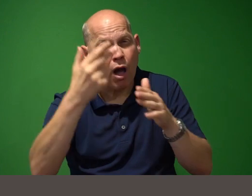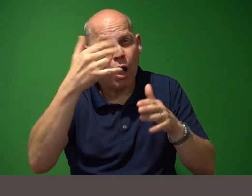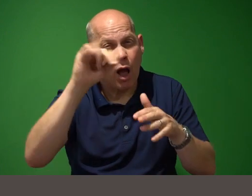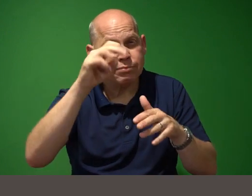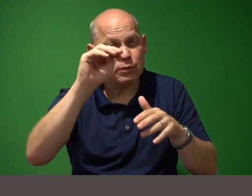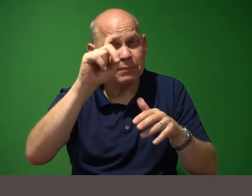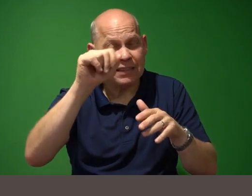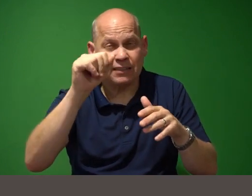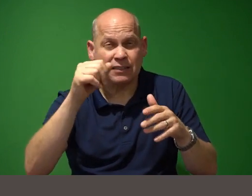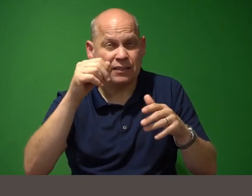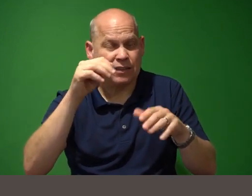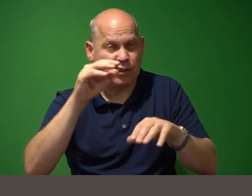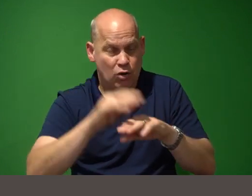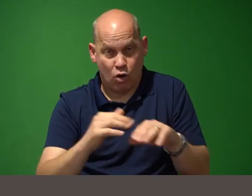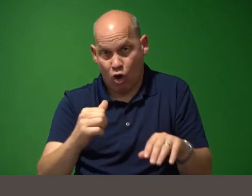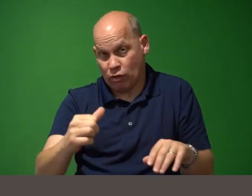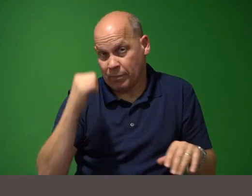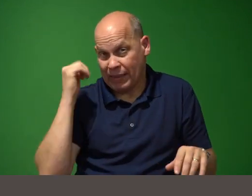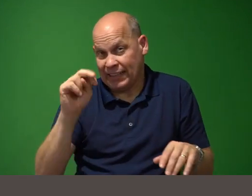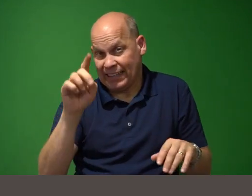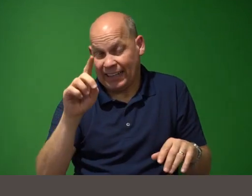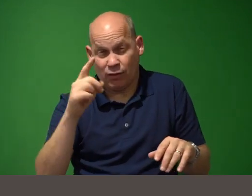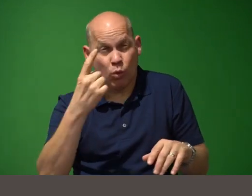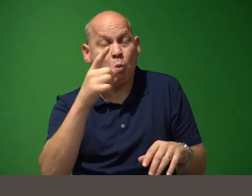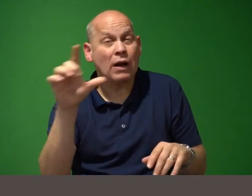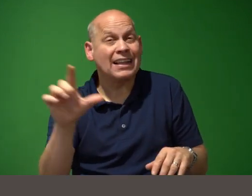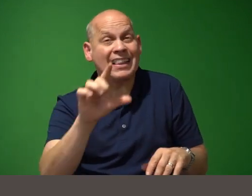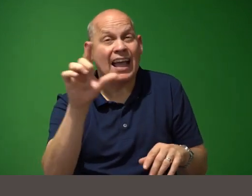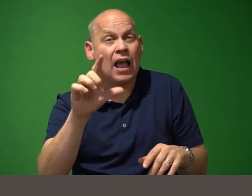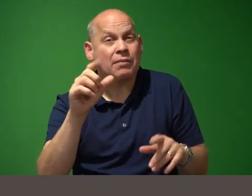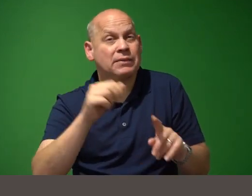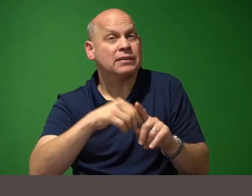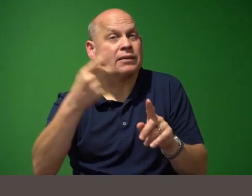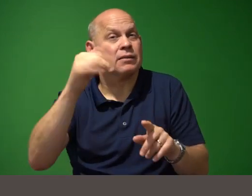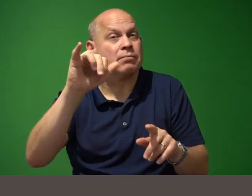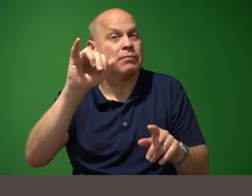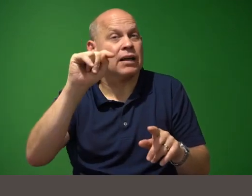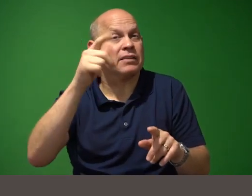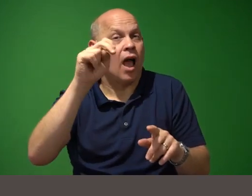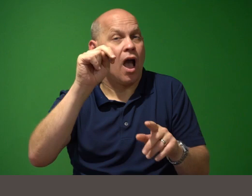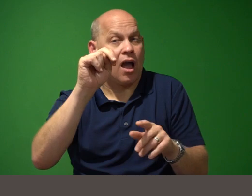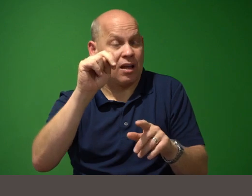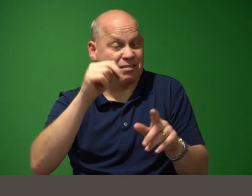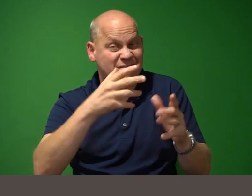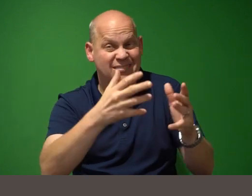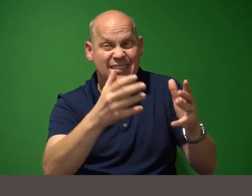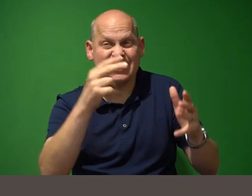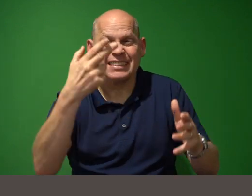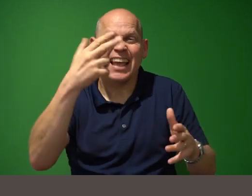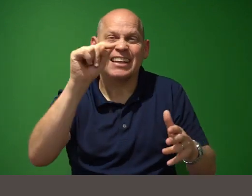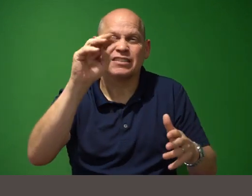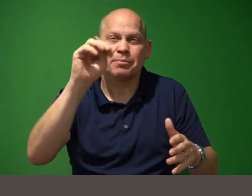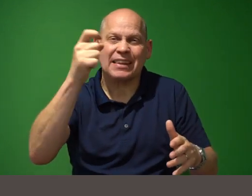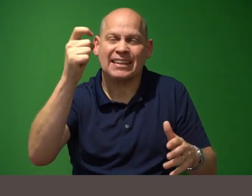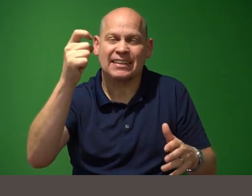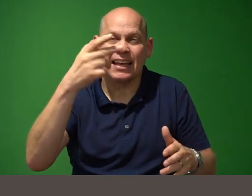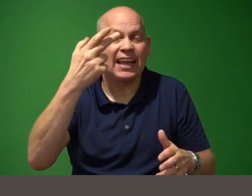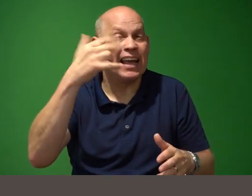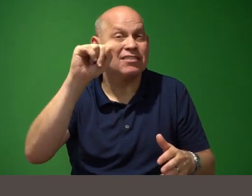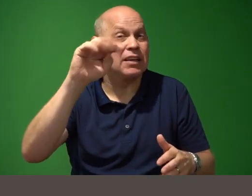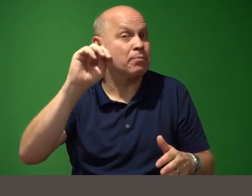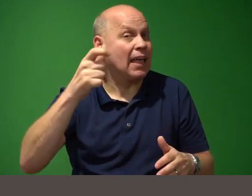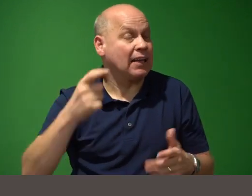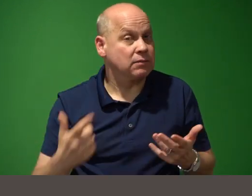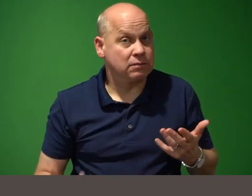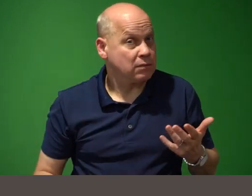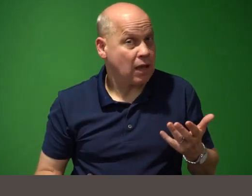end one of the libraries in the python space that's pretty popular right now is htmx now htmx allows these kinds of network